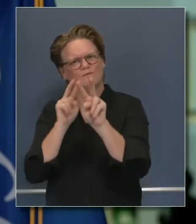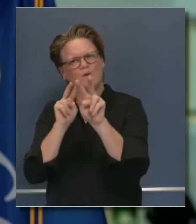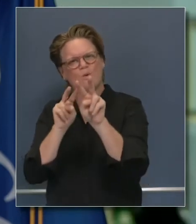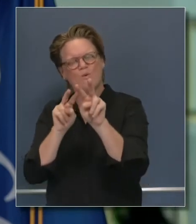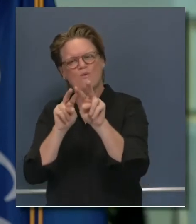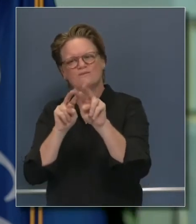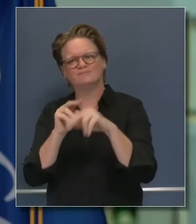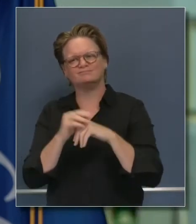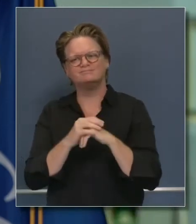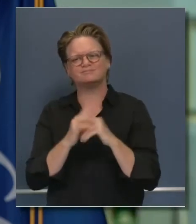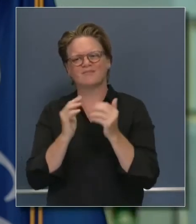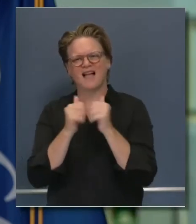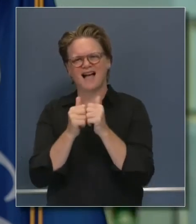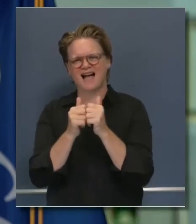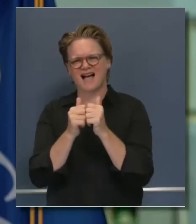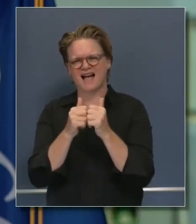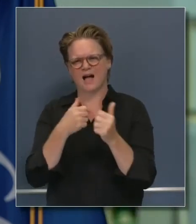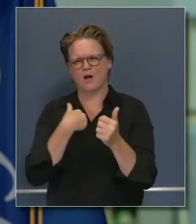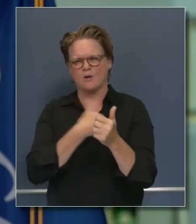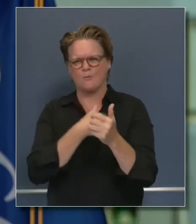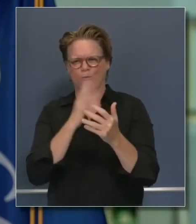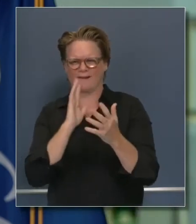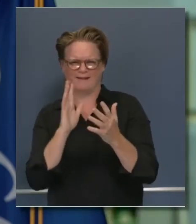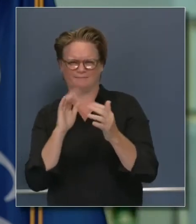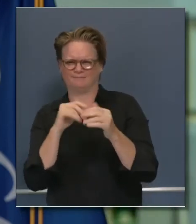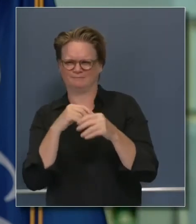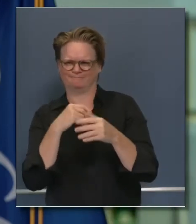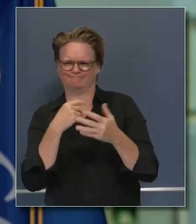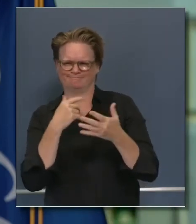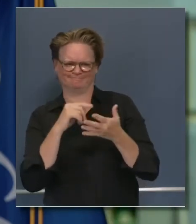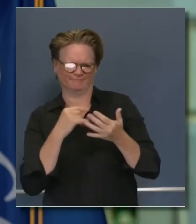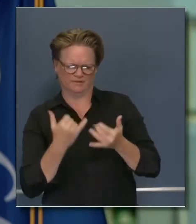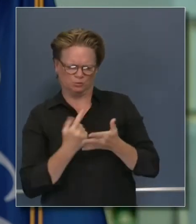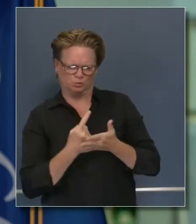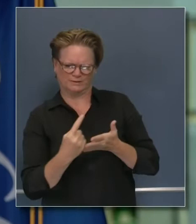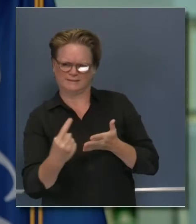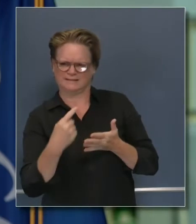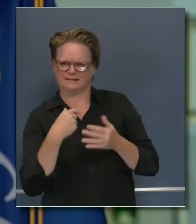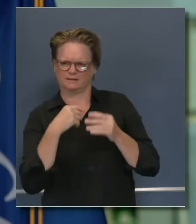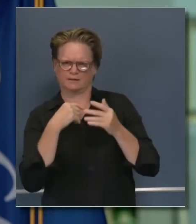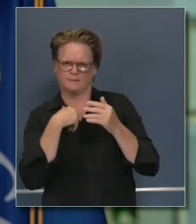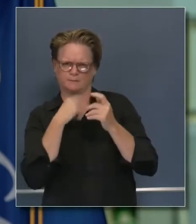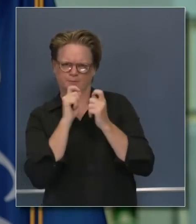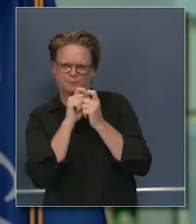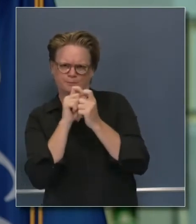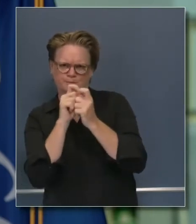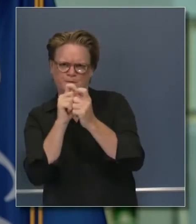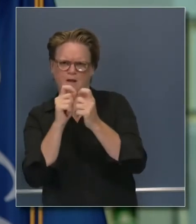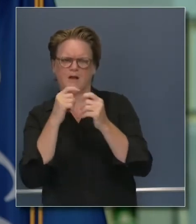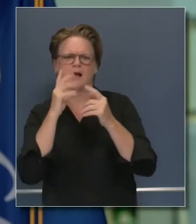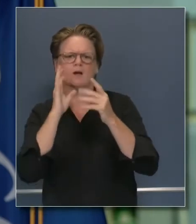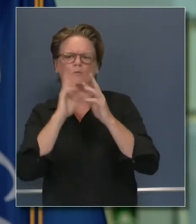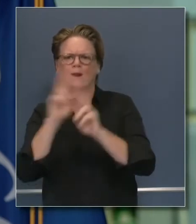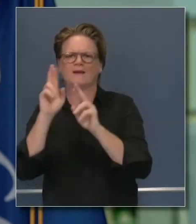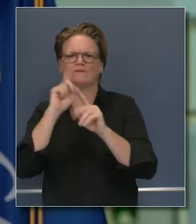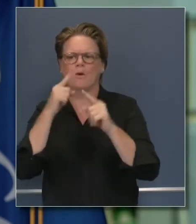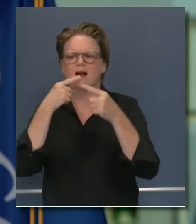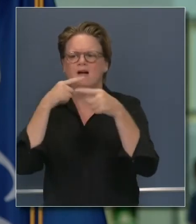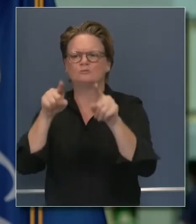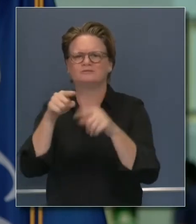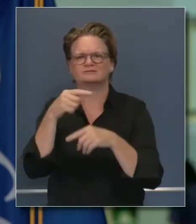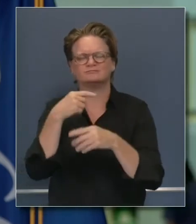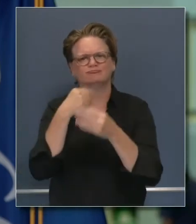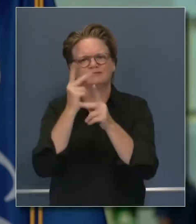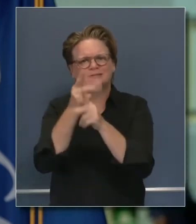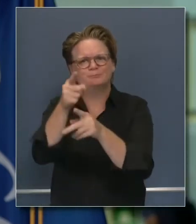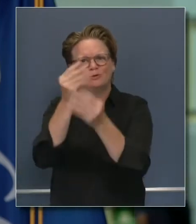areas and, again, partnerships that are proving effective. And, again, I cannot be more grateful for the senator and